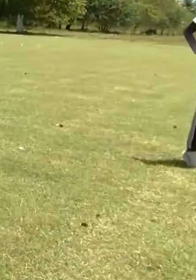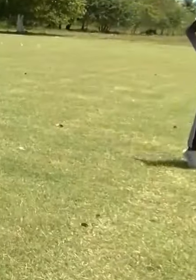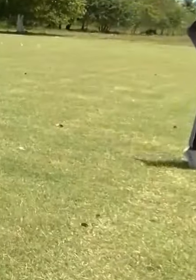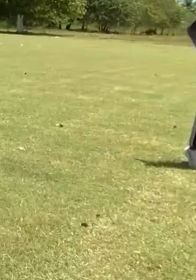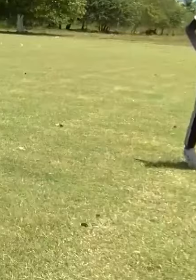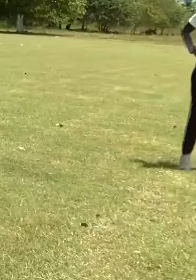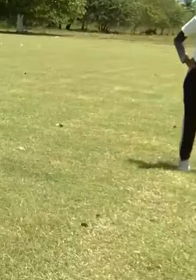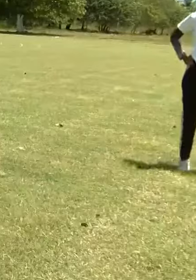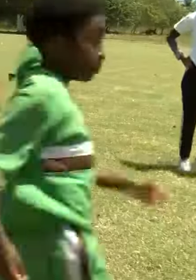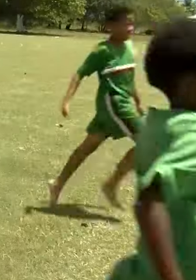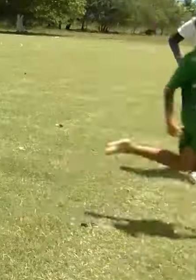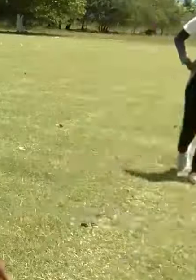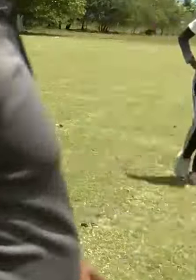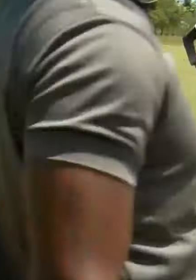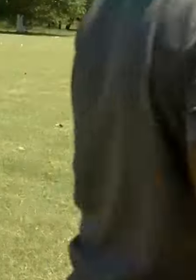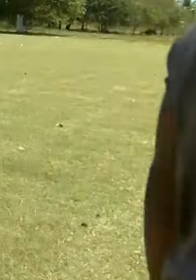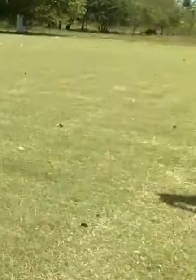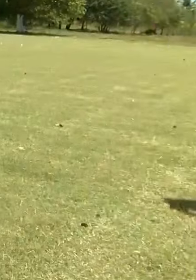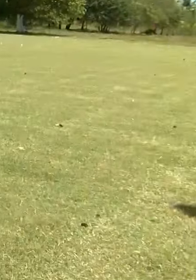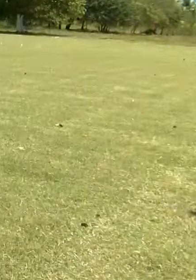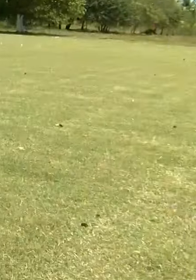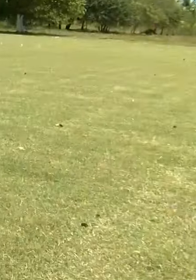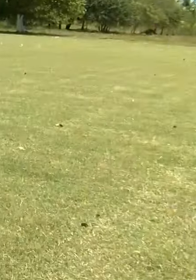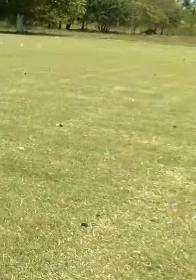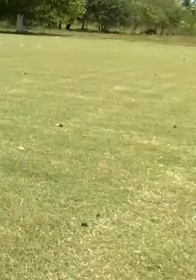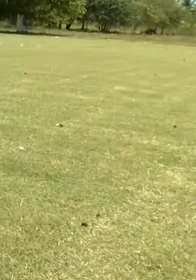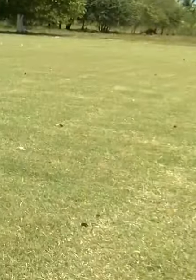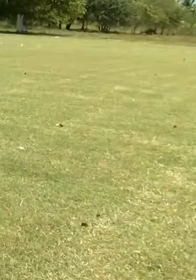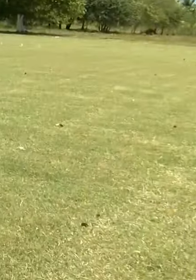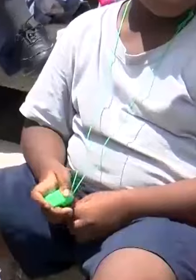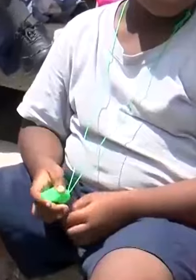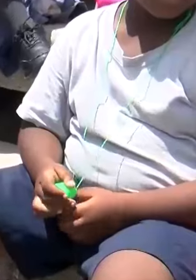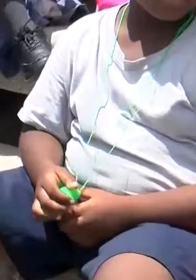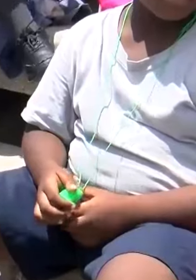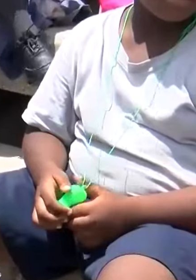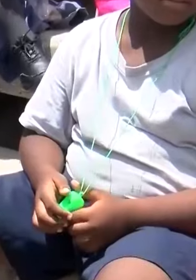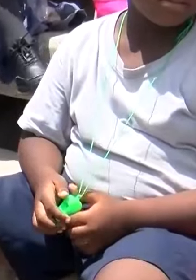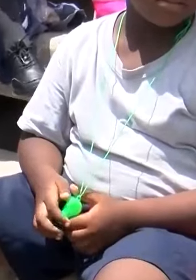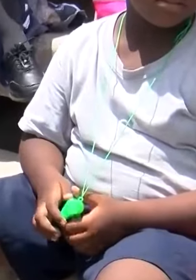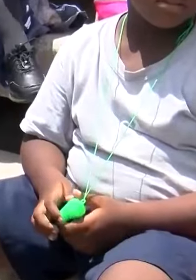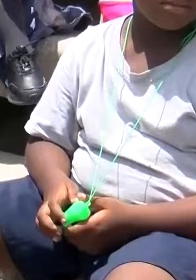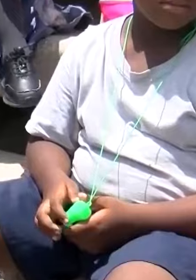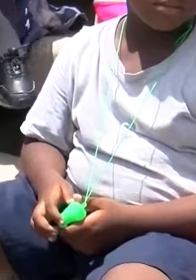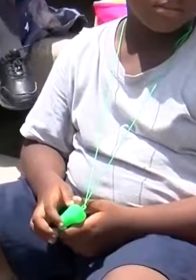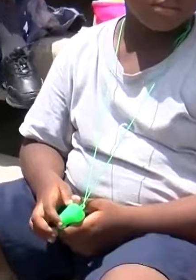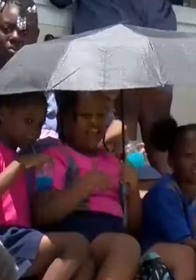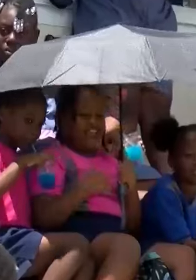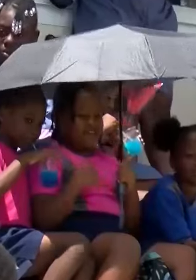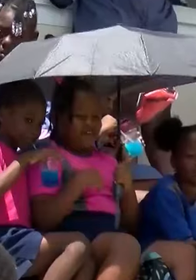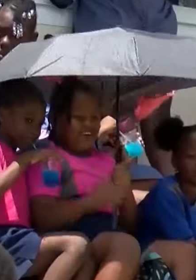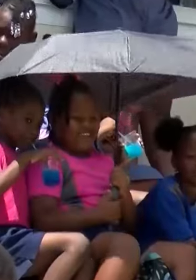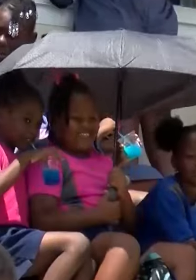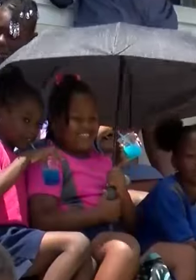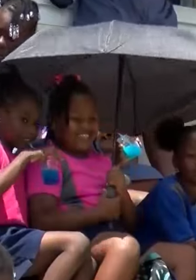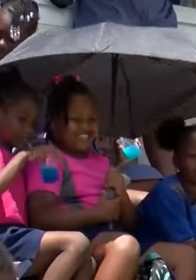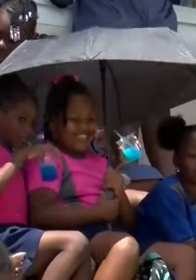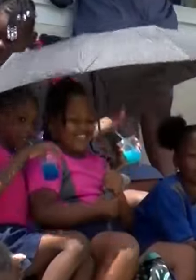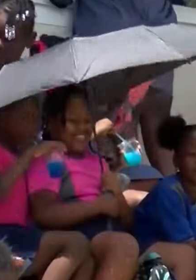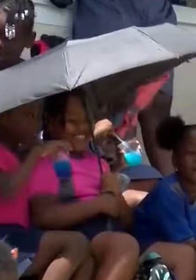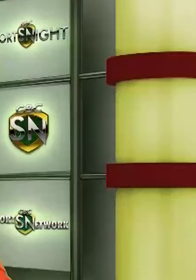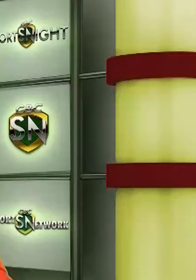Chassain of Half Moon Fort was second with Delano Peters of CELA third. Anmar Goodrich boys, CBC Sports.